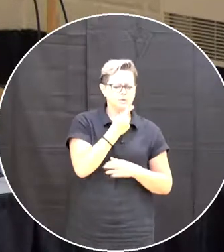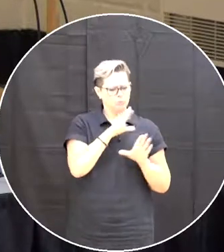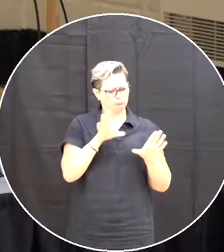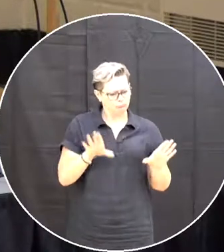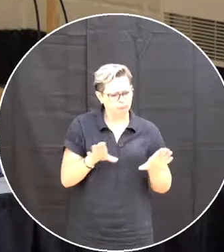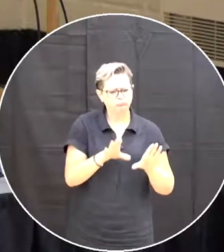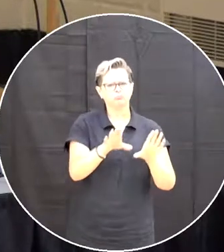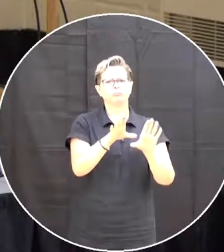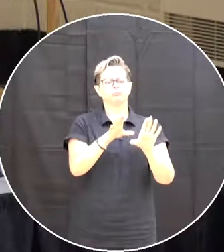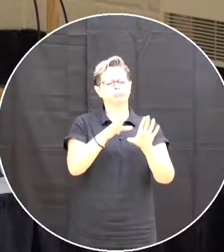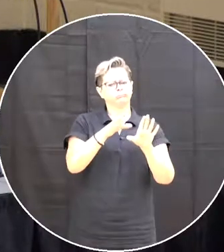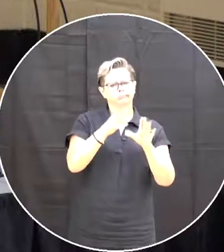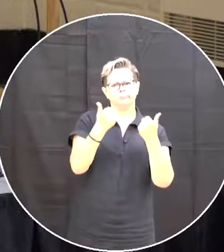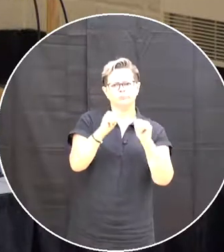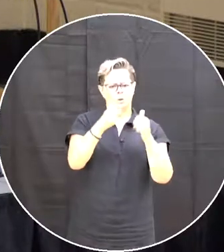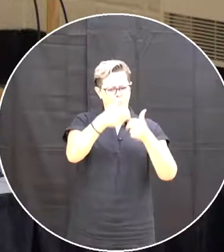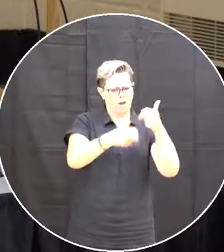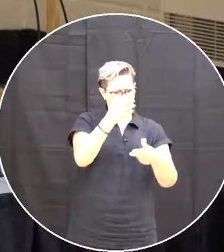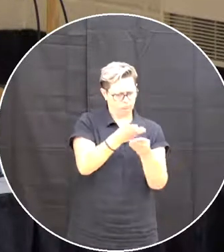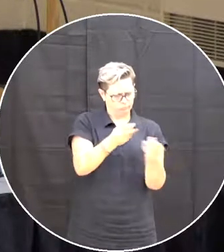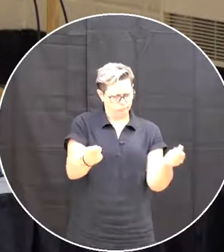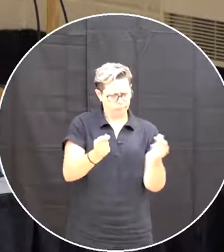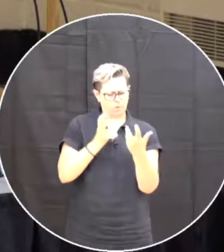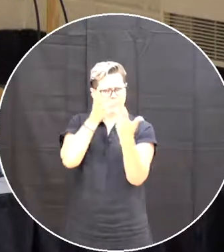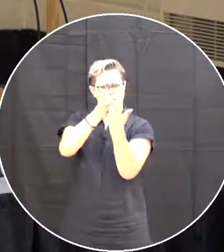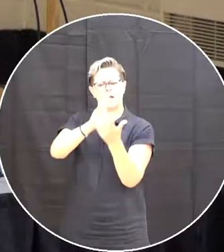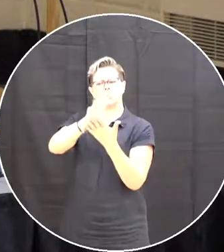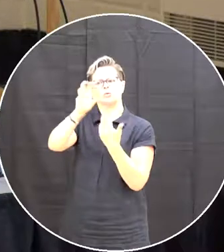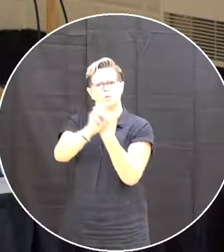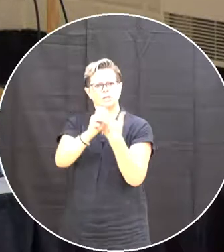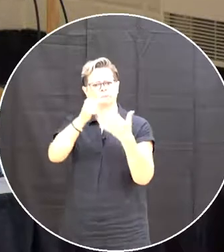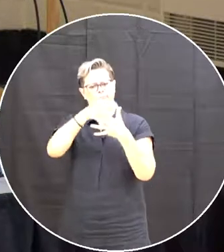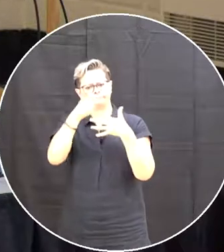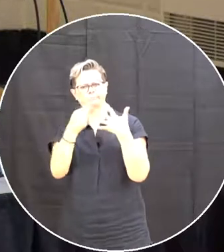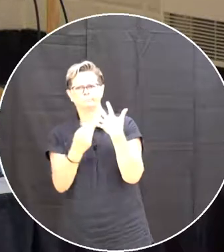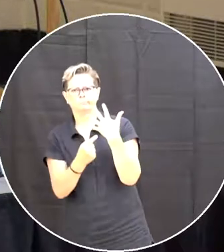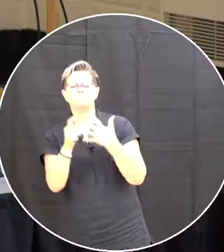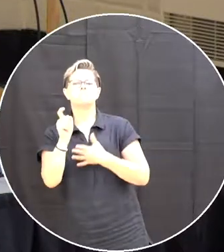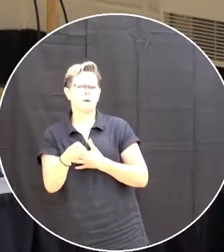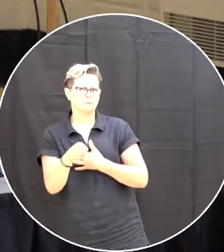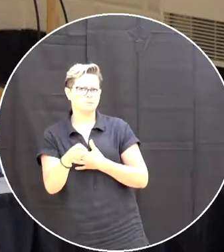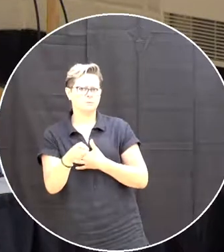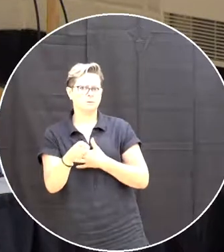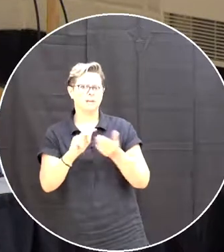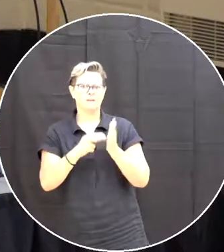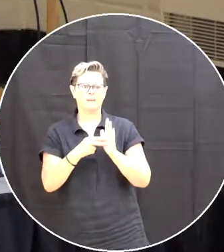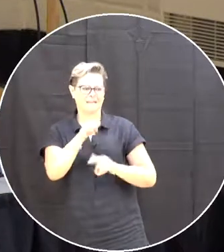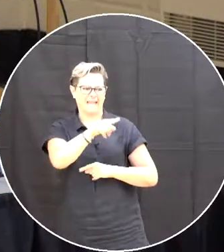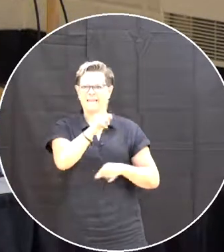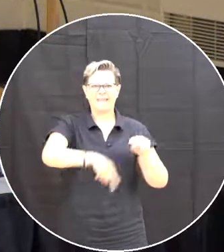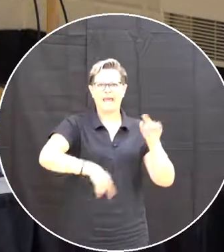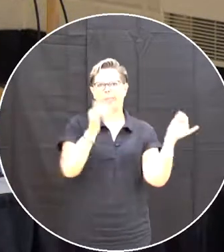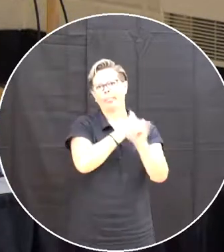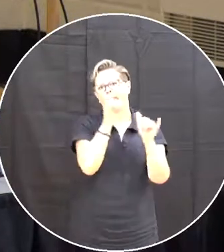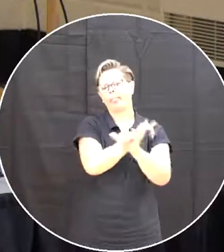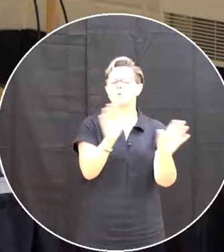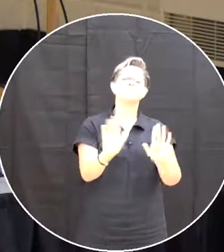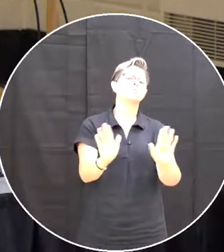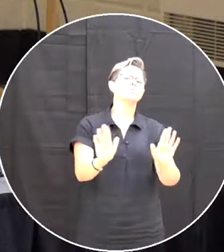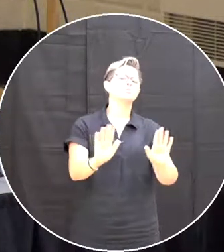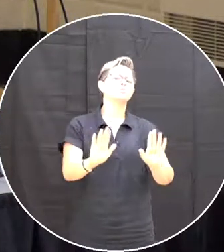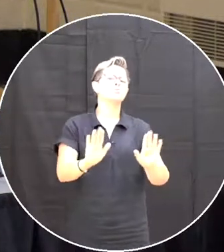Um The curricular outcomes That are expected to meet So it's not a free for all I think I think you heard